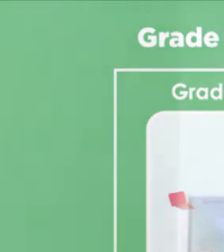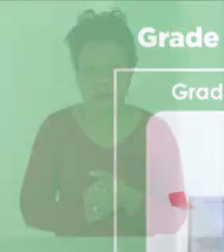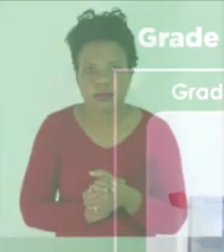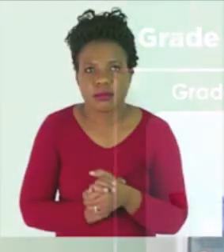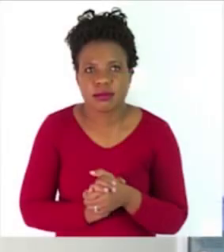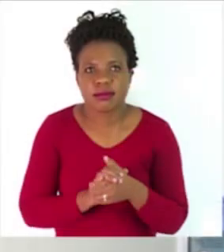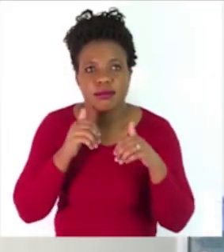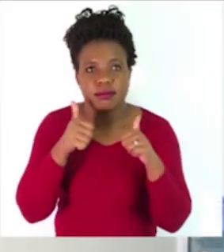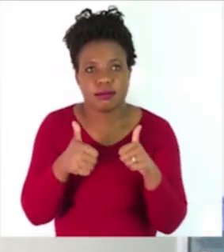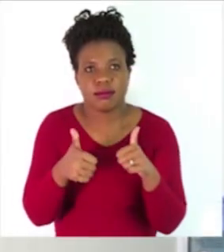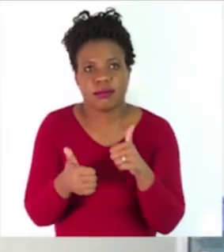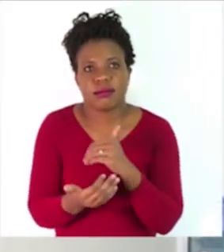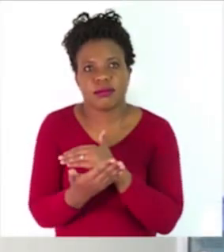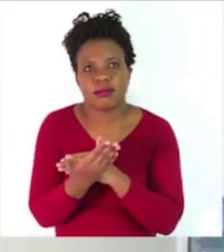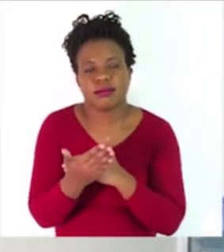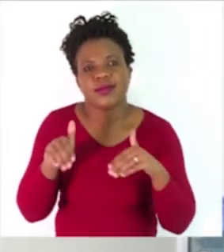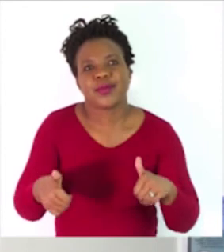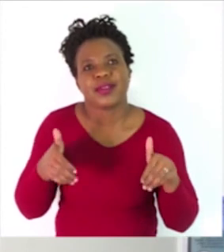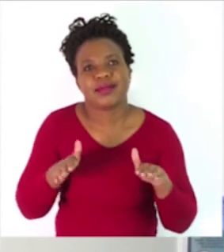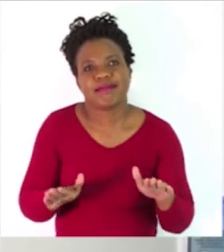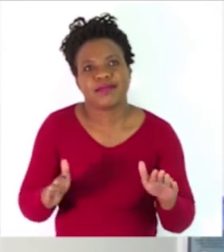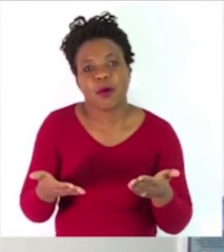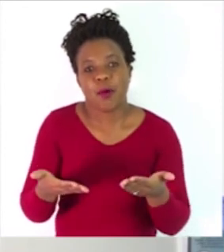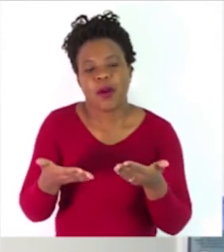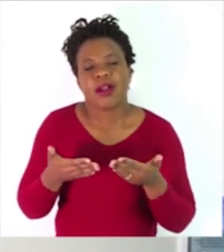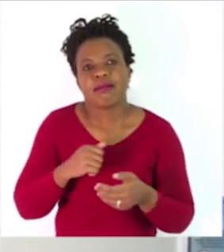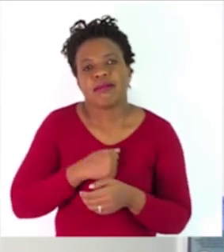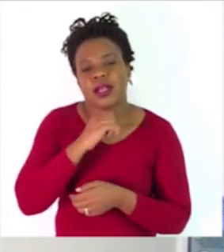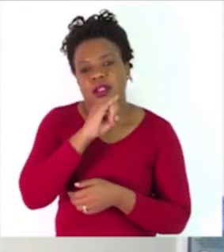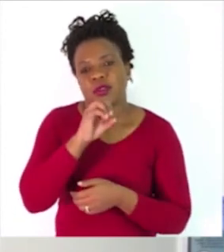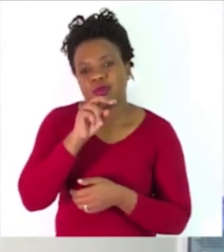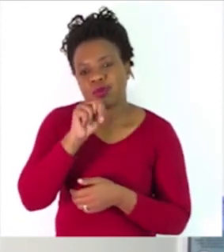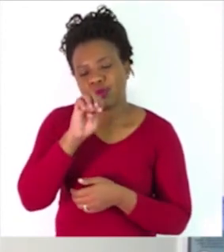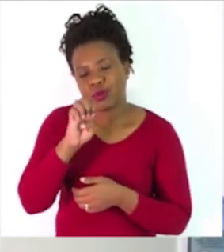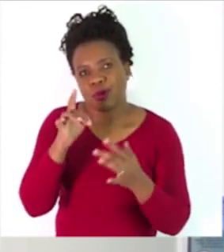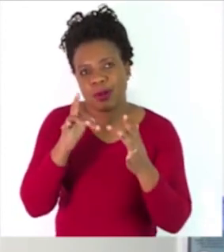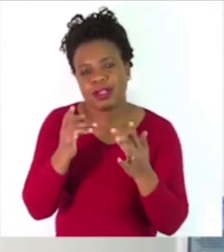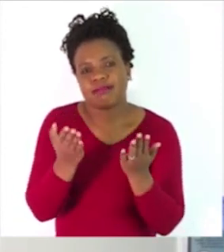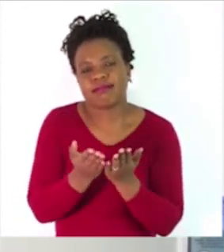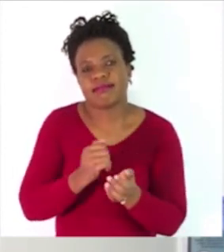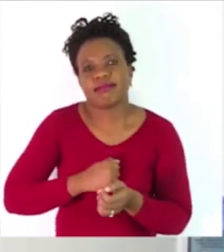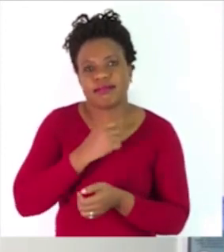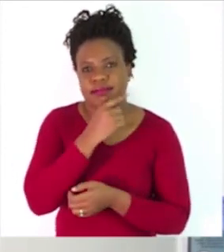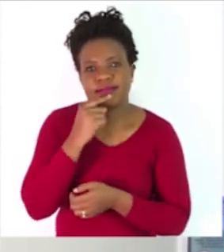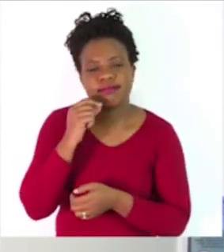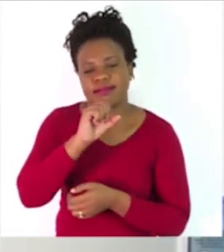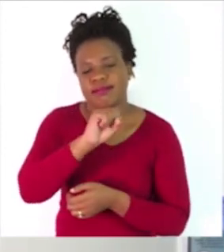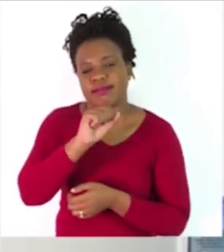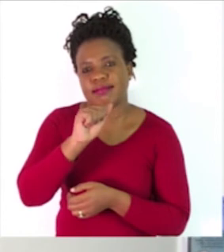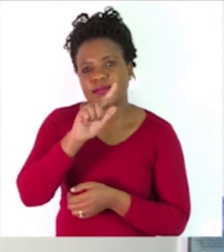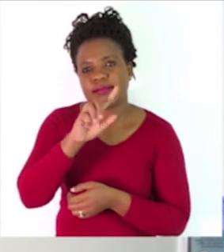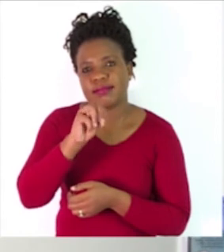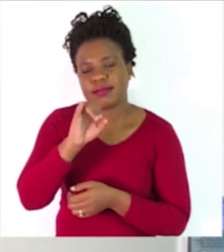Good morning, boys and girls. Welcome to my zone online school. My name is Oswald Ndoda,